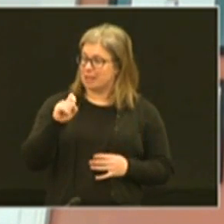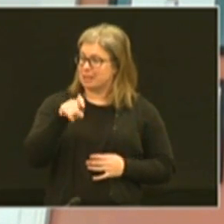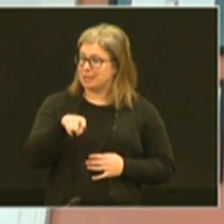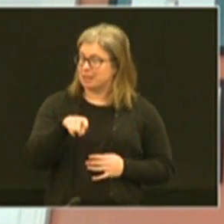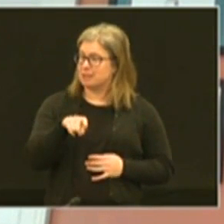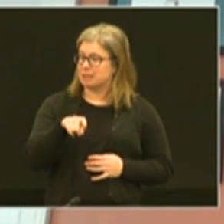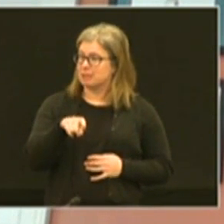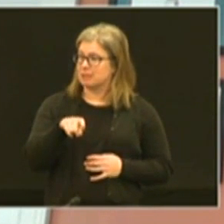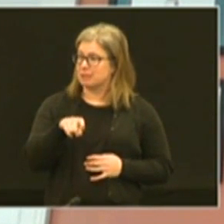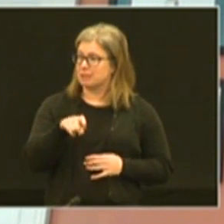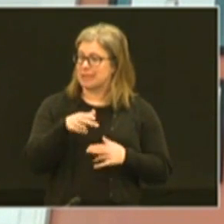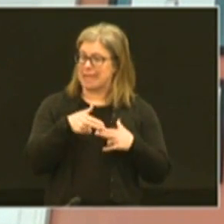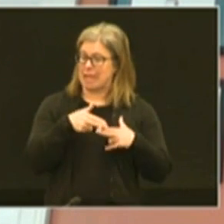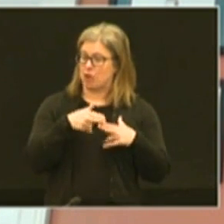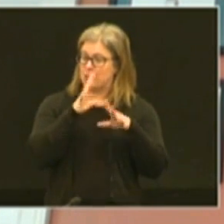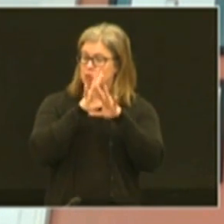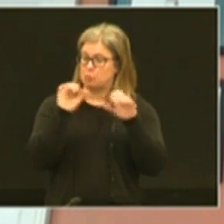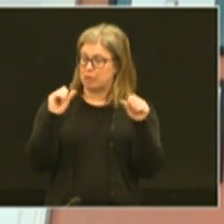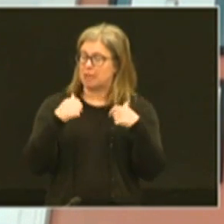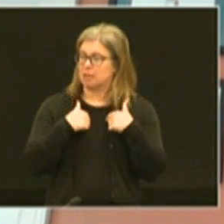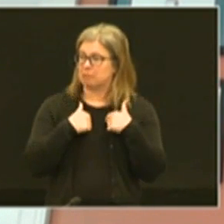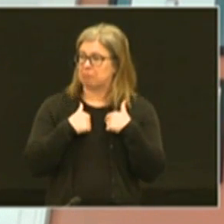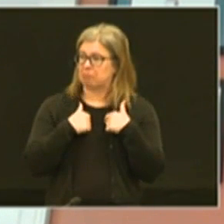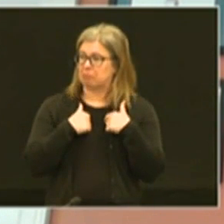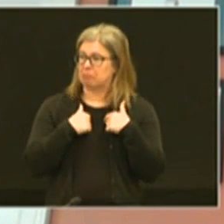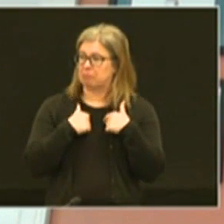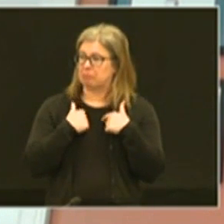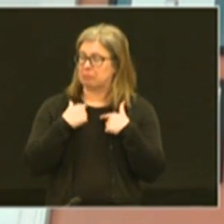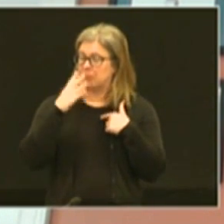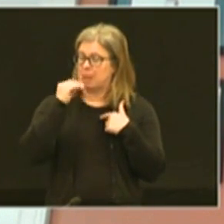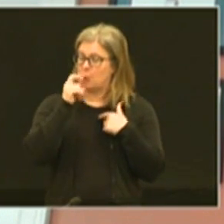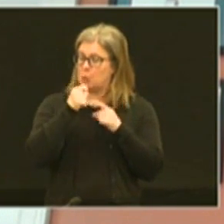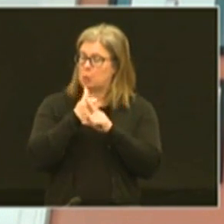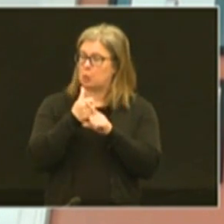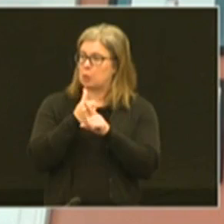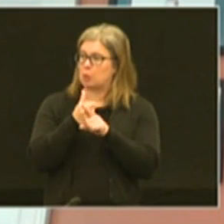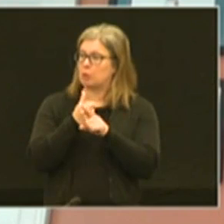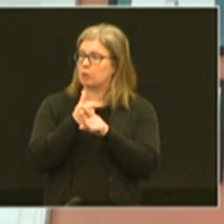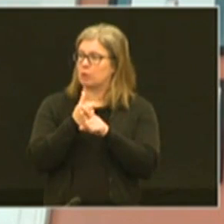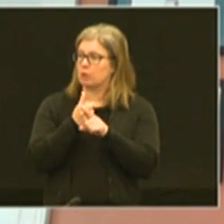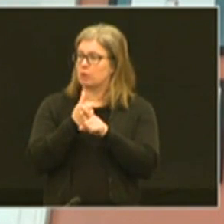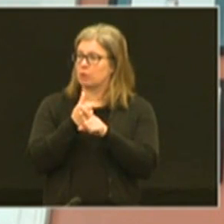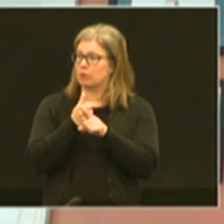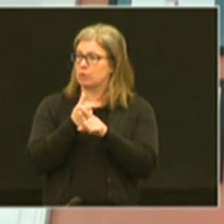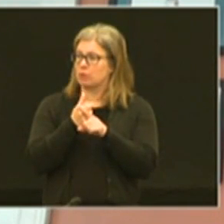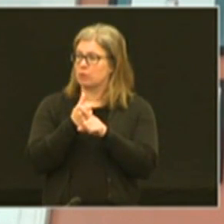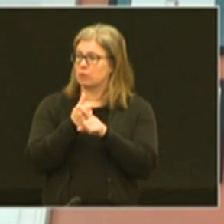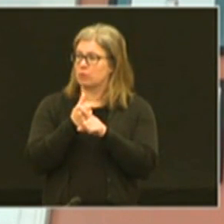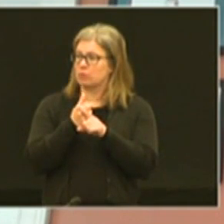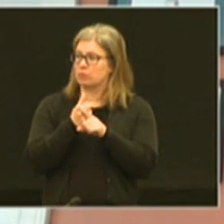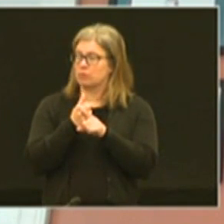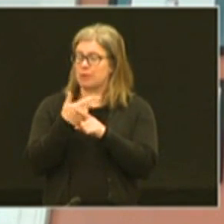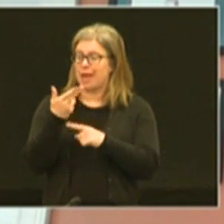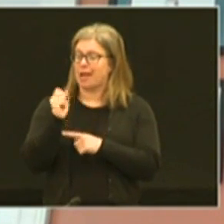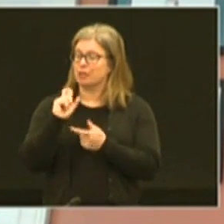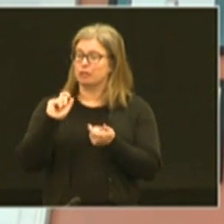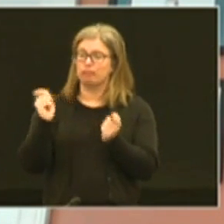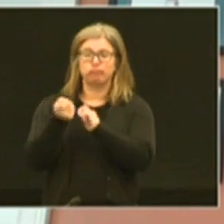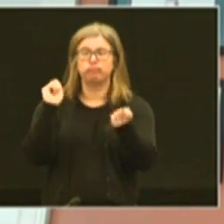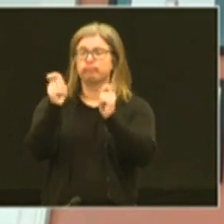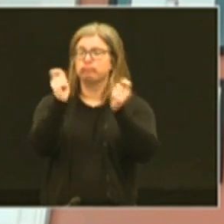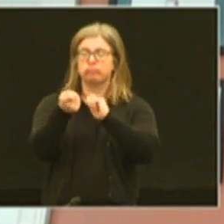needs a interim superintendent. You were a guy that was just turning high schools around